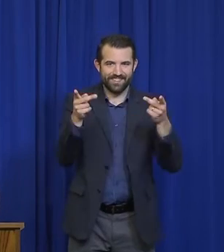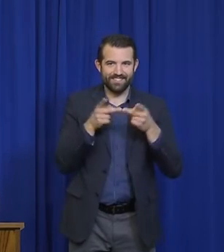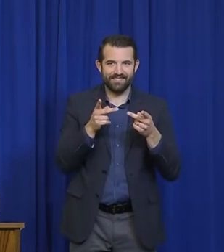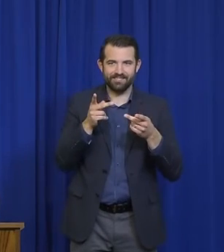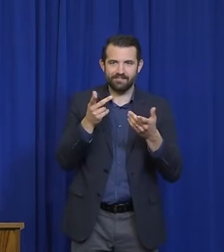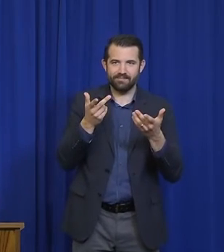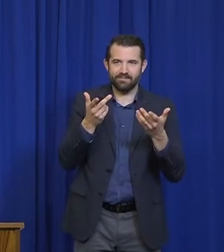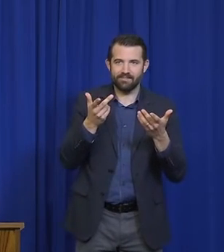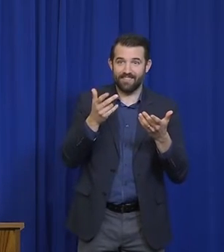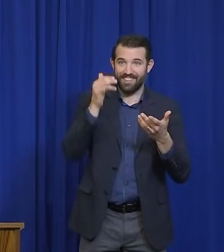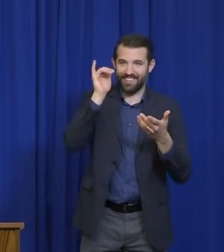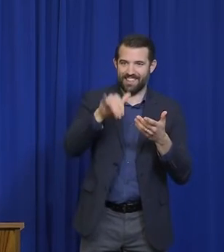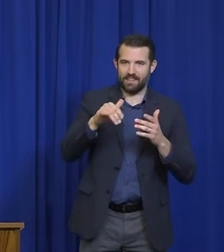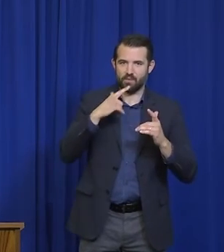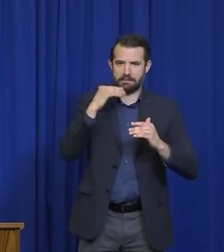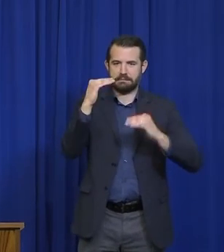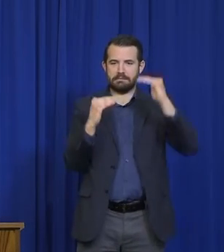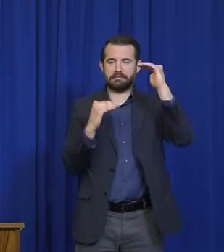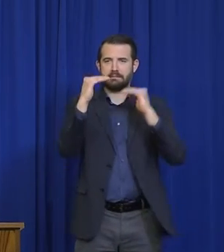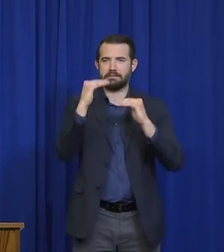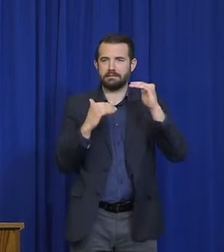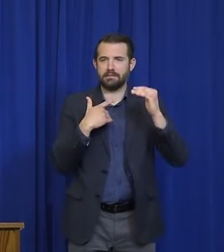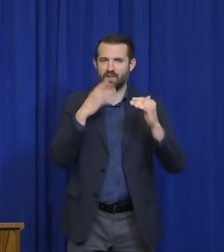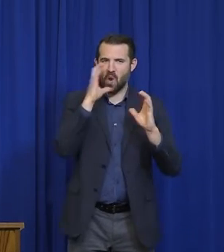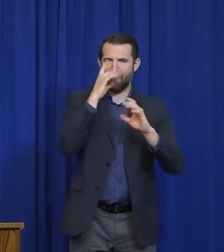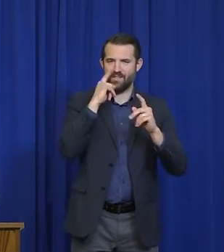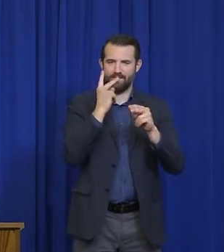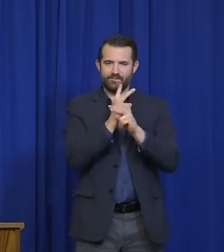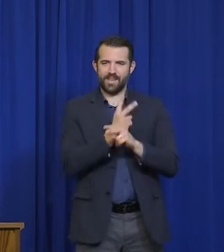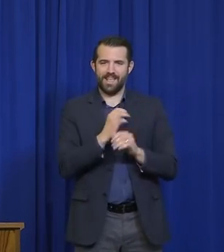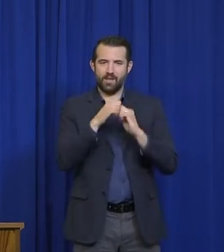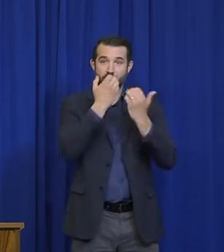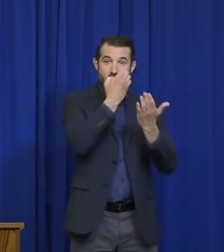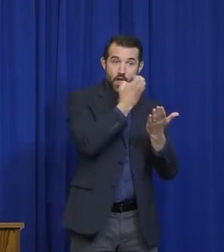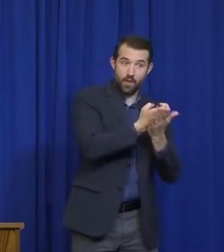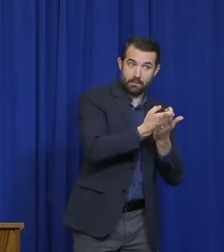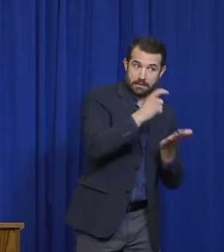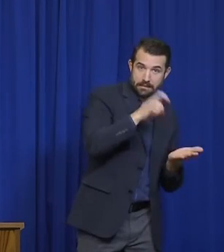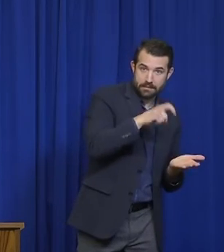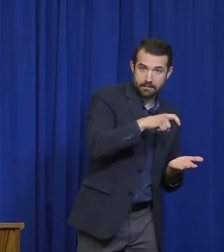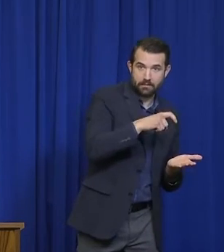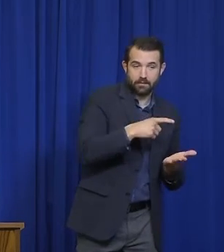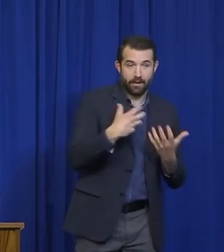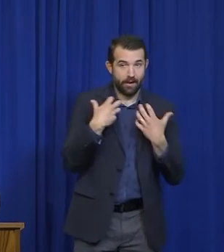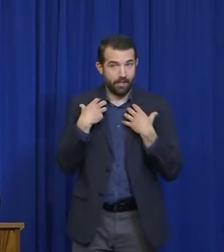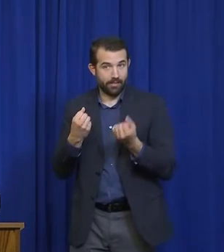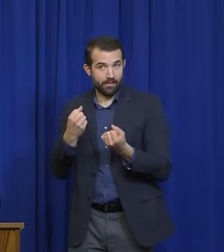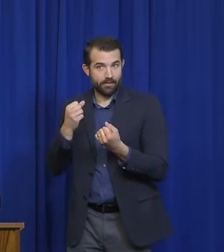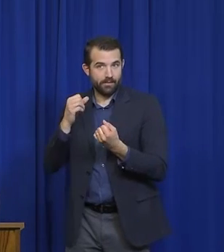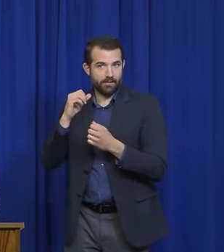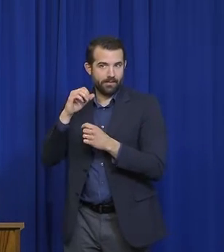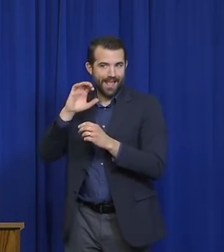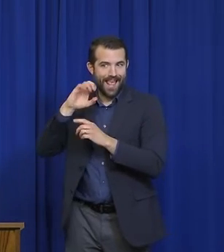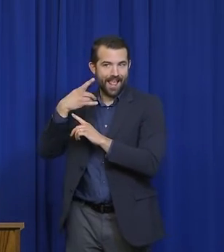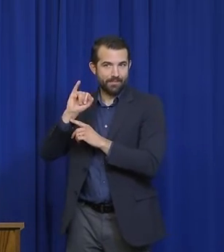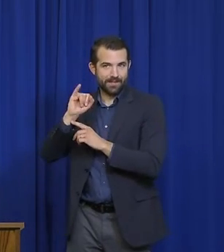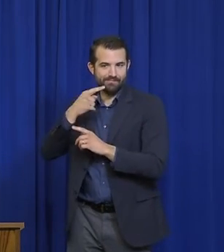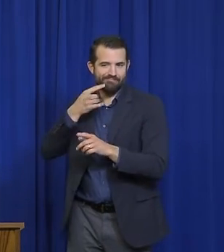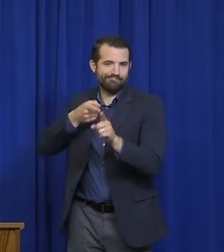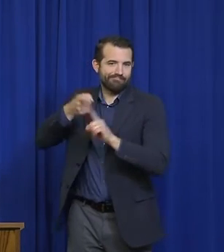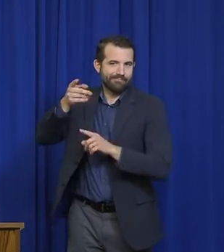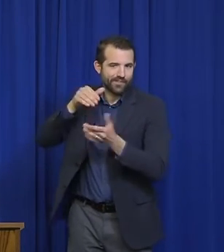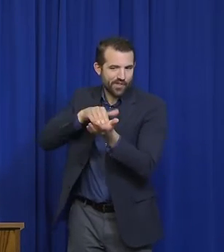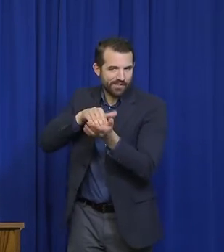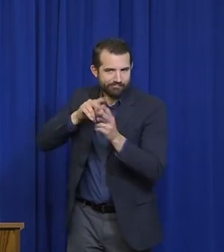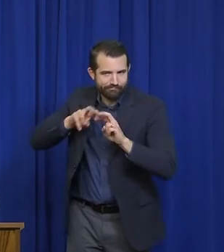trying very carefully to balance the economics and the epidemiological data. That's why we have Dr. Shaw,